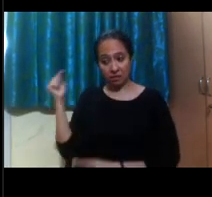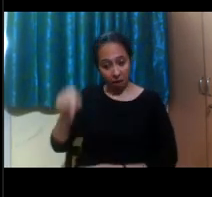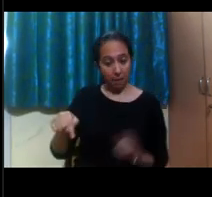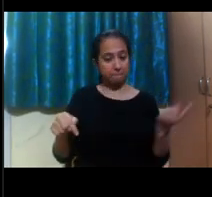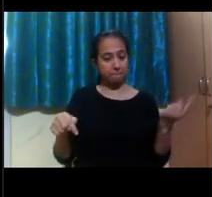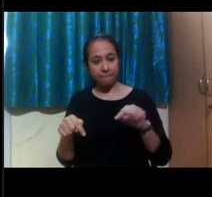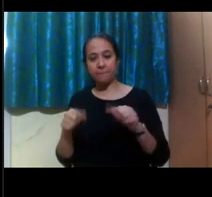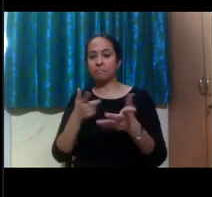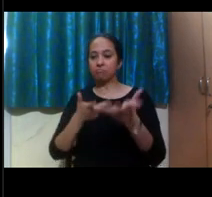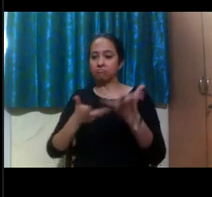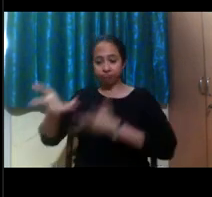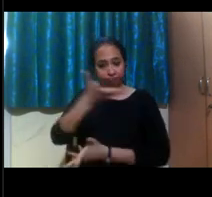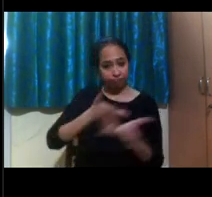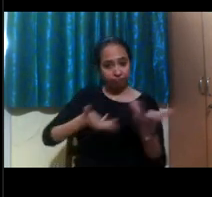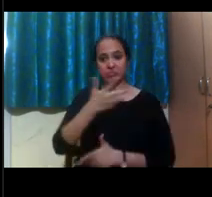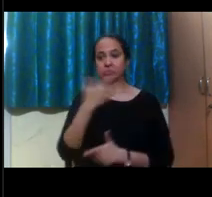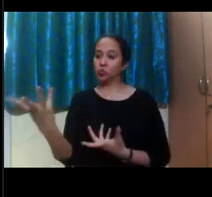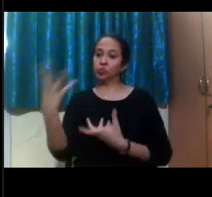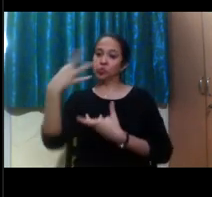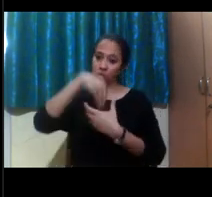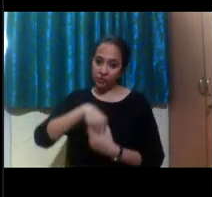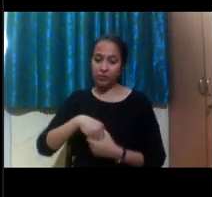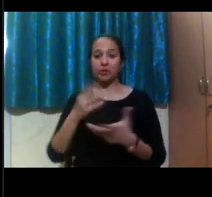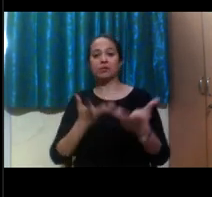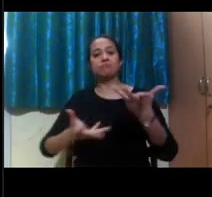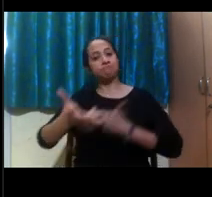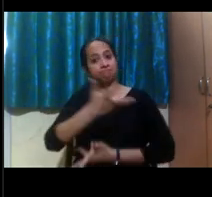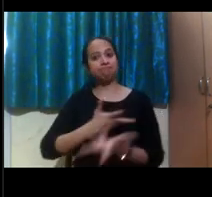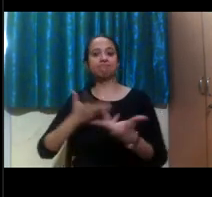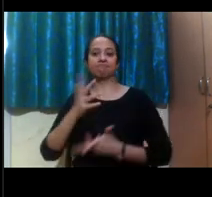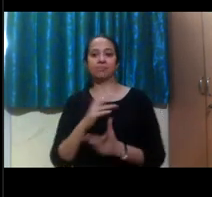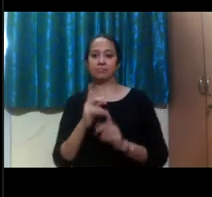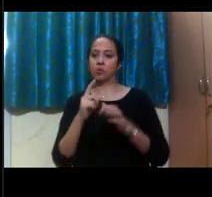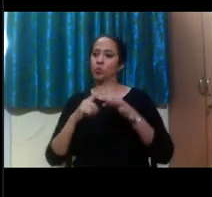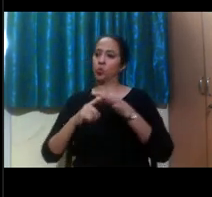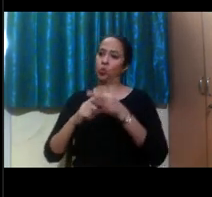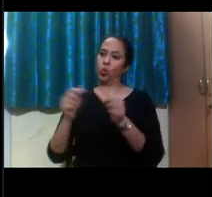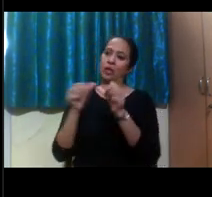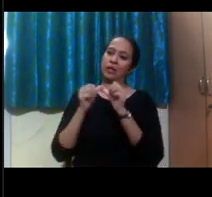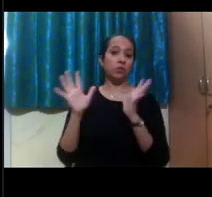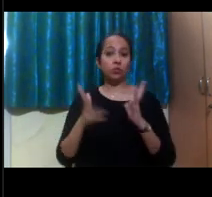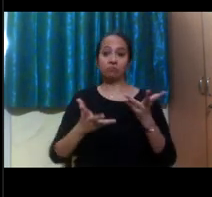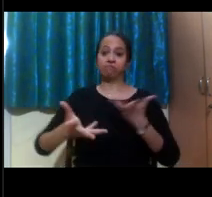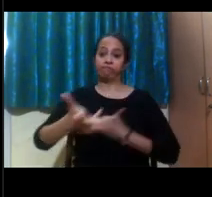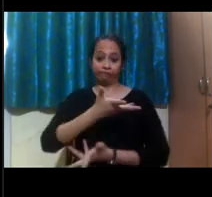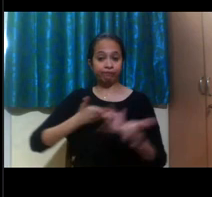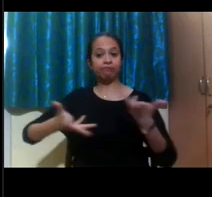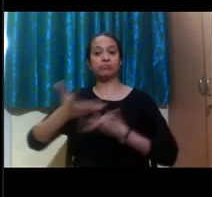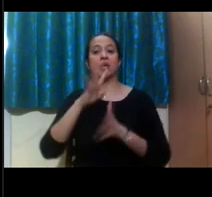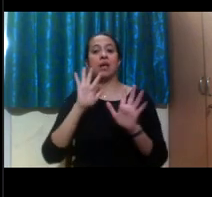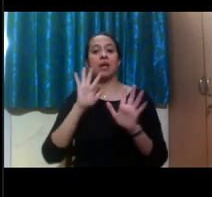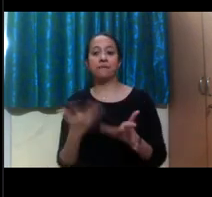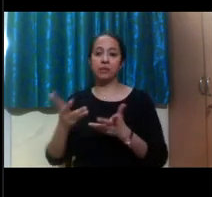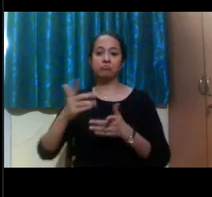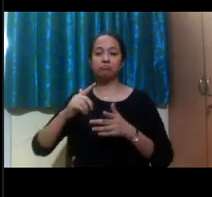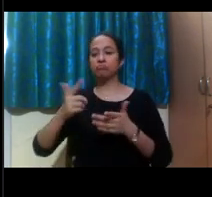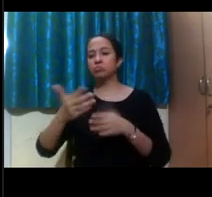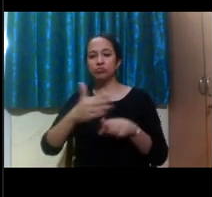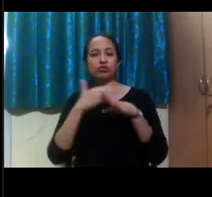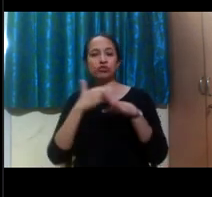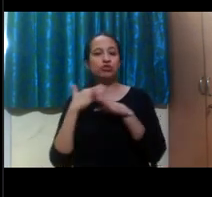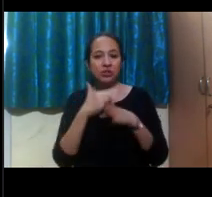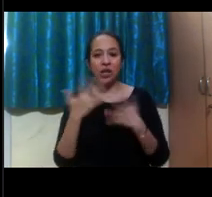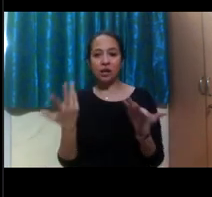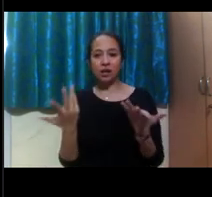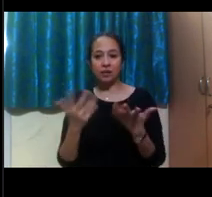in this meeting, you're going to participate in the interactive process. And I'm going to expand on that here in a little bit. But the interactive process is just a fancy way of